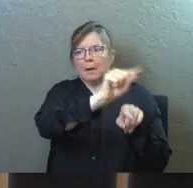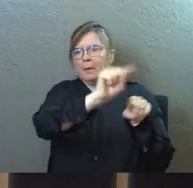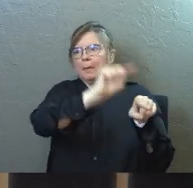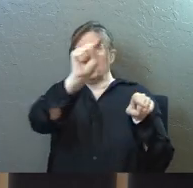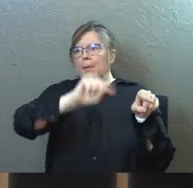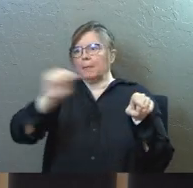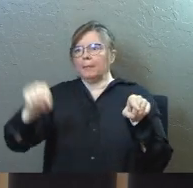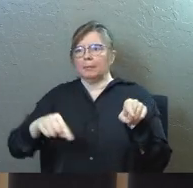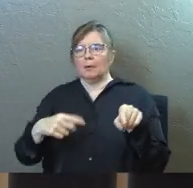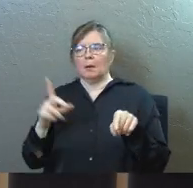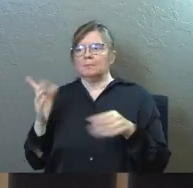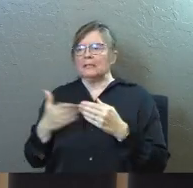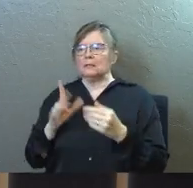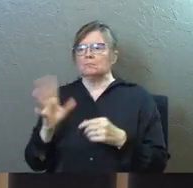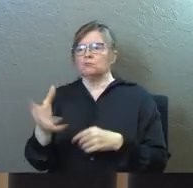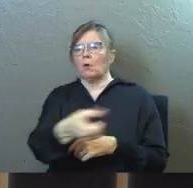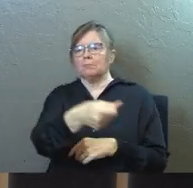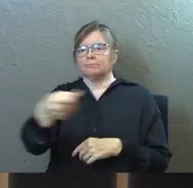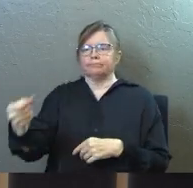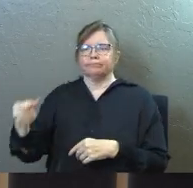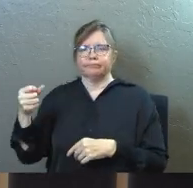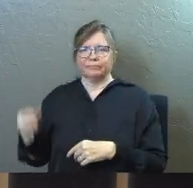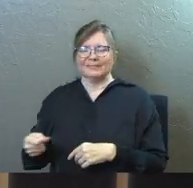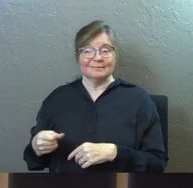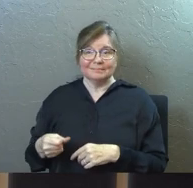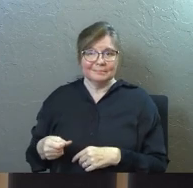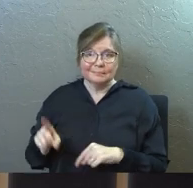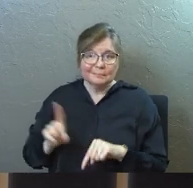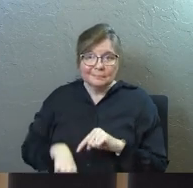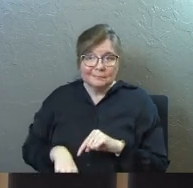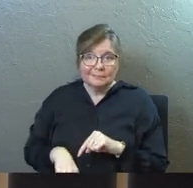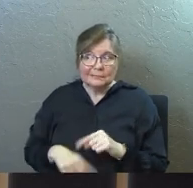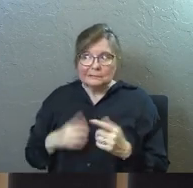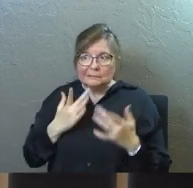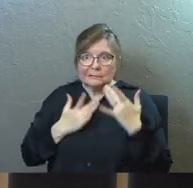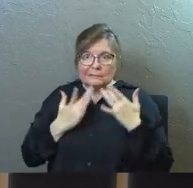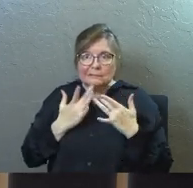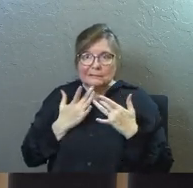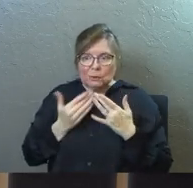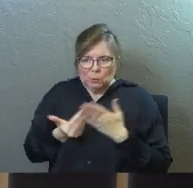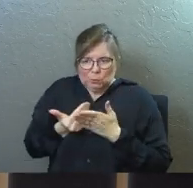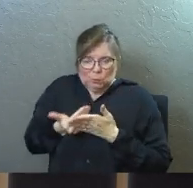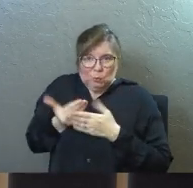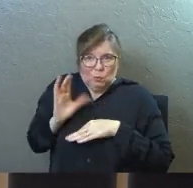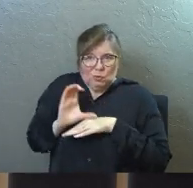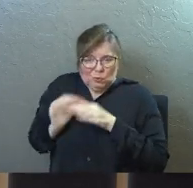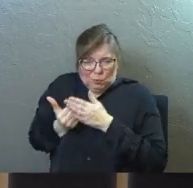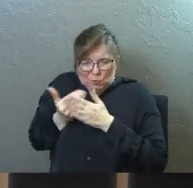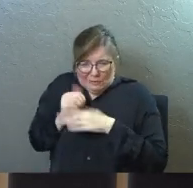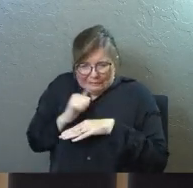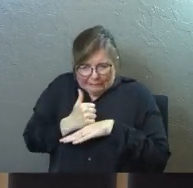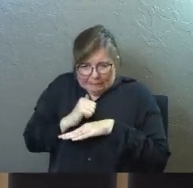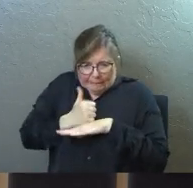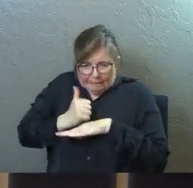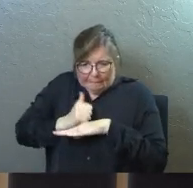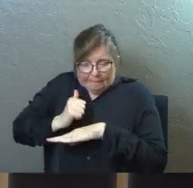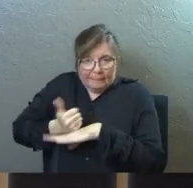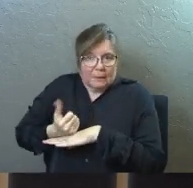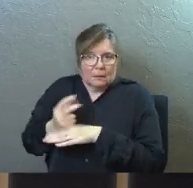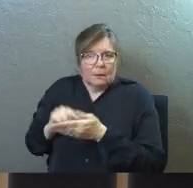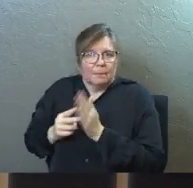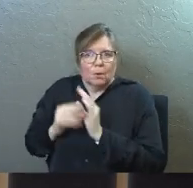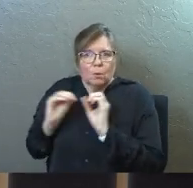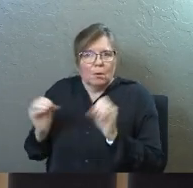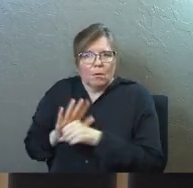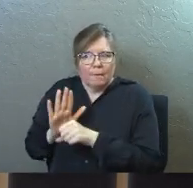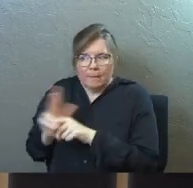spanking new Christians, they don't have church leadership experience, he's all on his own, maybe he could have done it, but he goes after Saul,